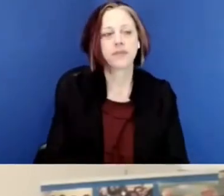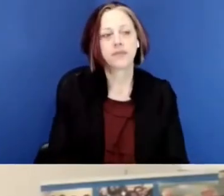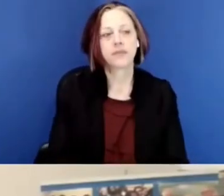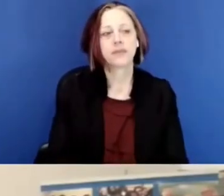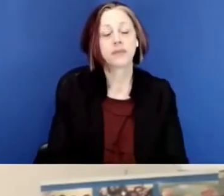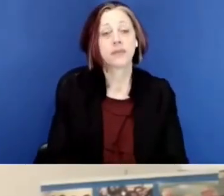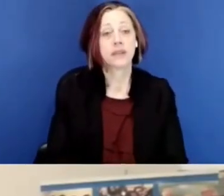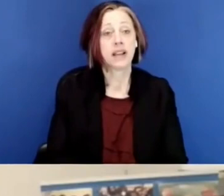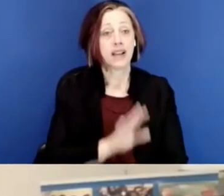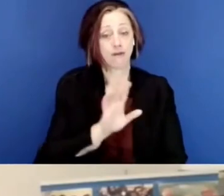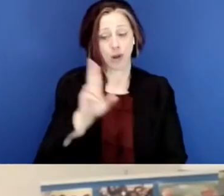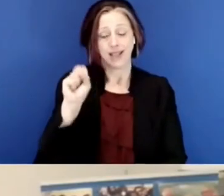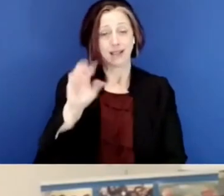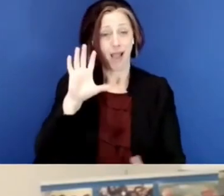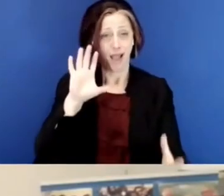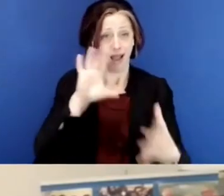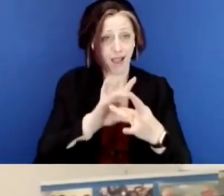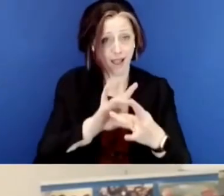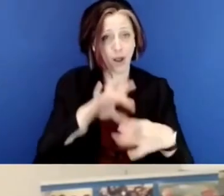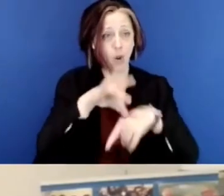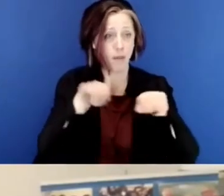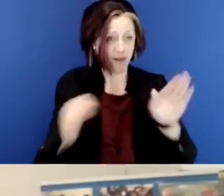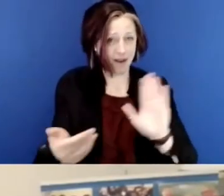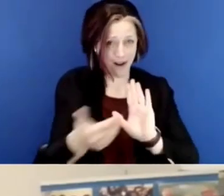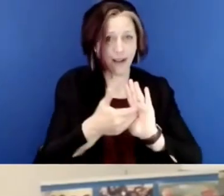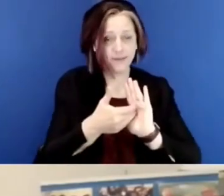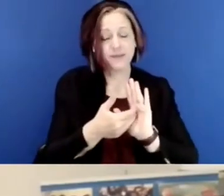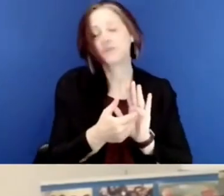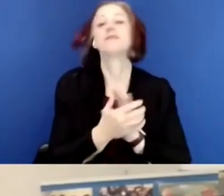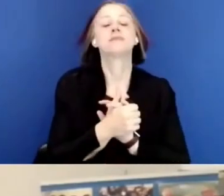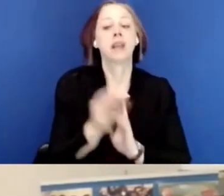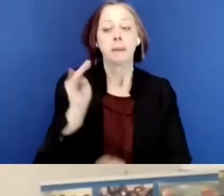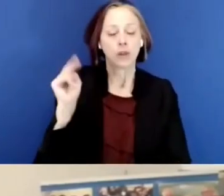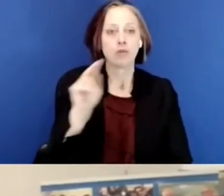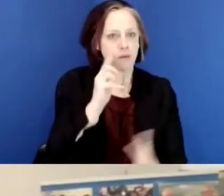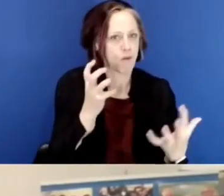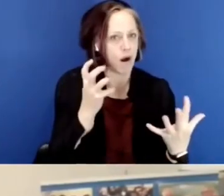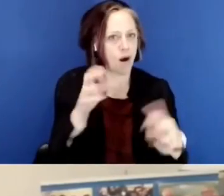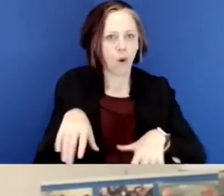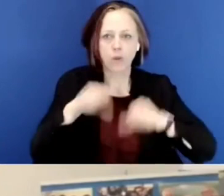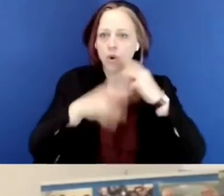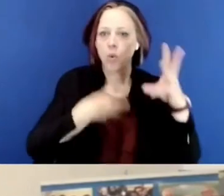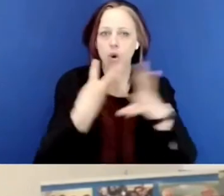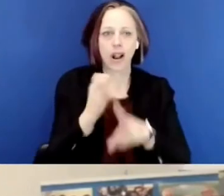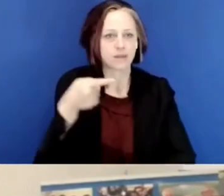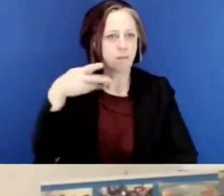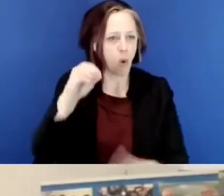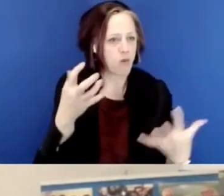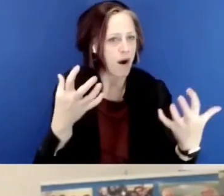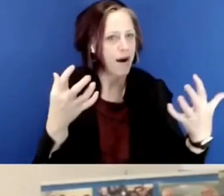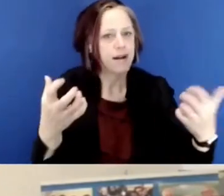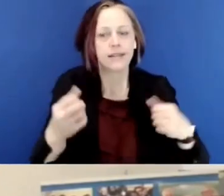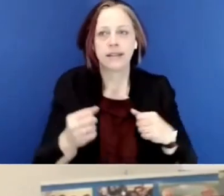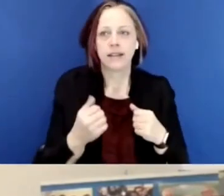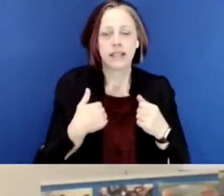forward is the re-engagement by the United States at the global level. Uh, Minnesota wants to host